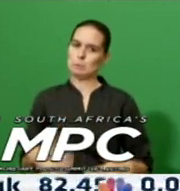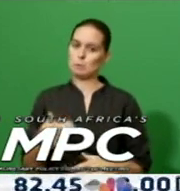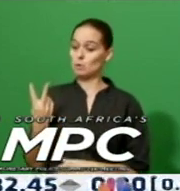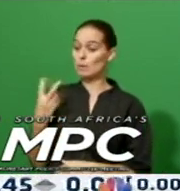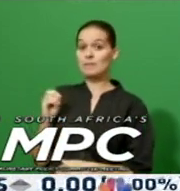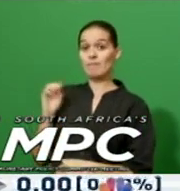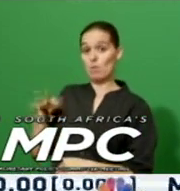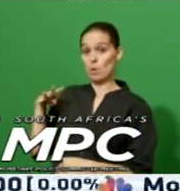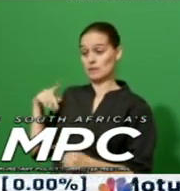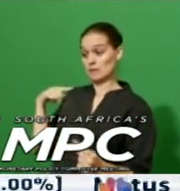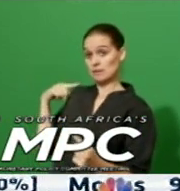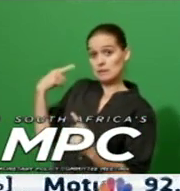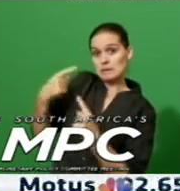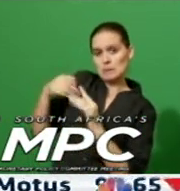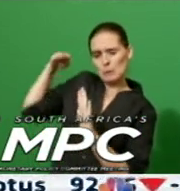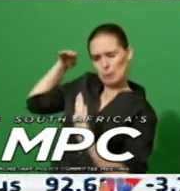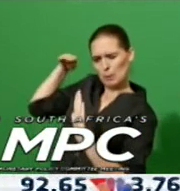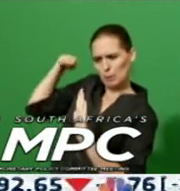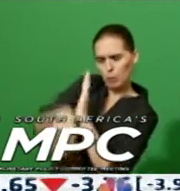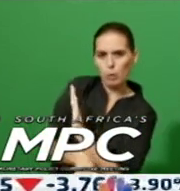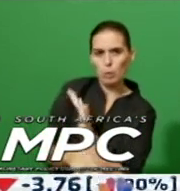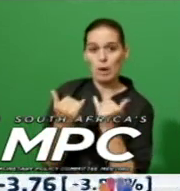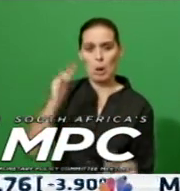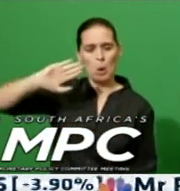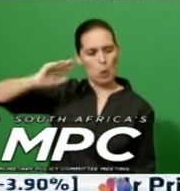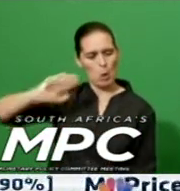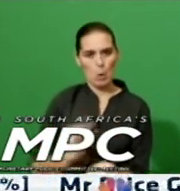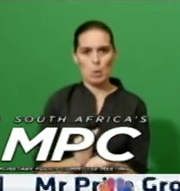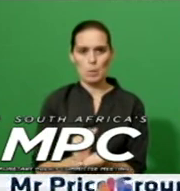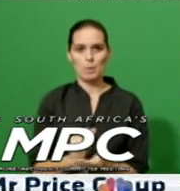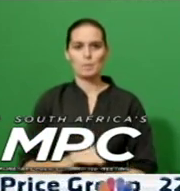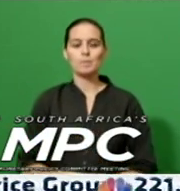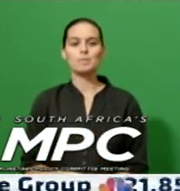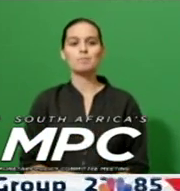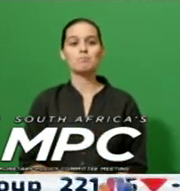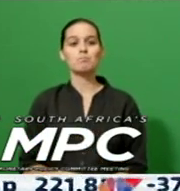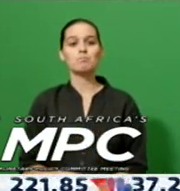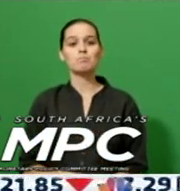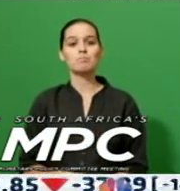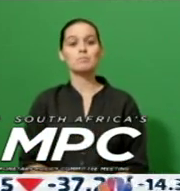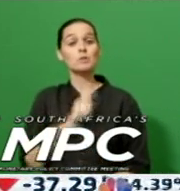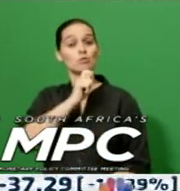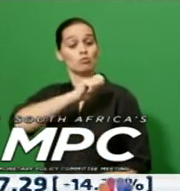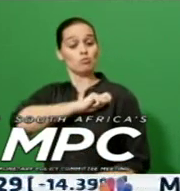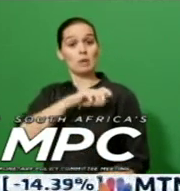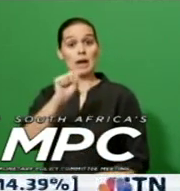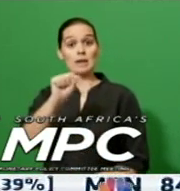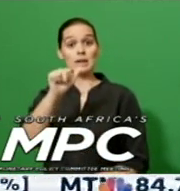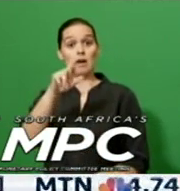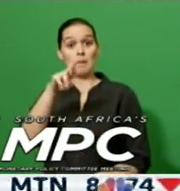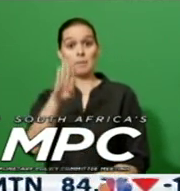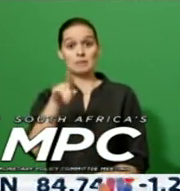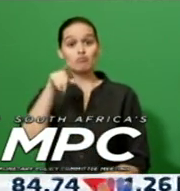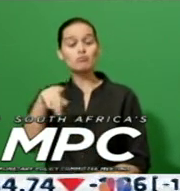levels since 2014. Although the sub-composite leading business cycle